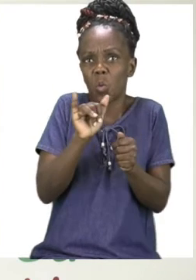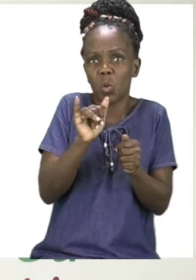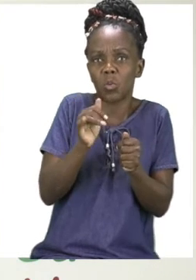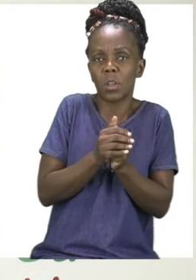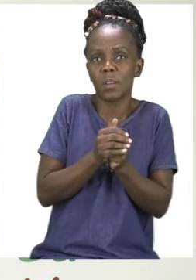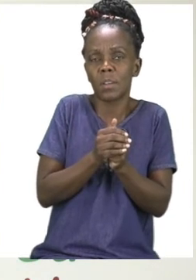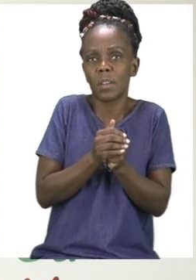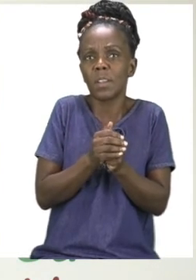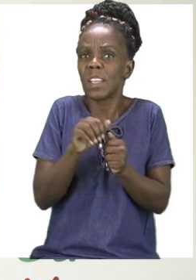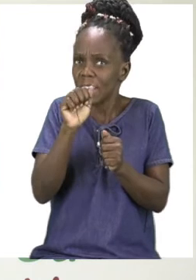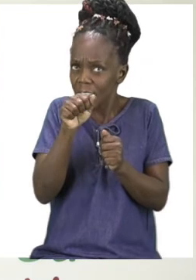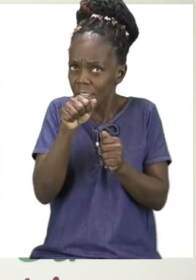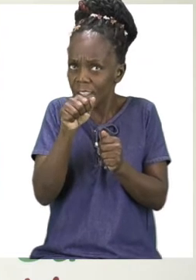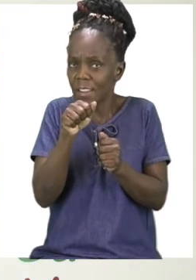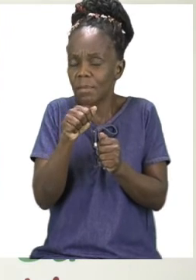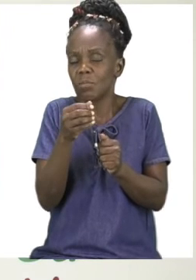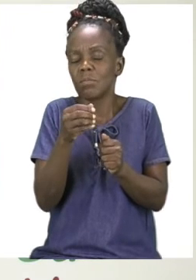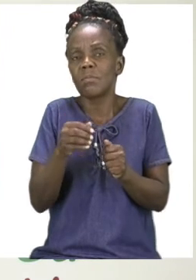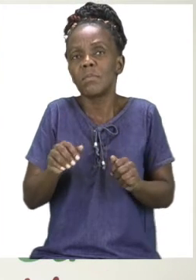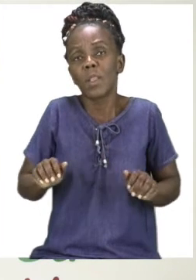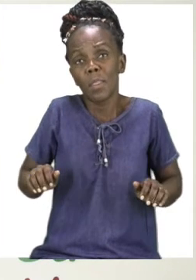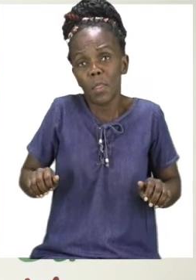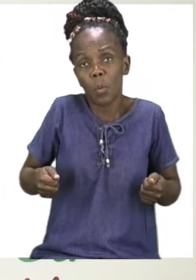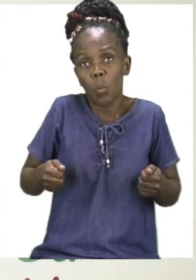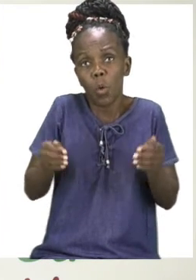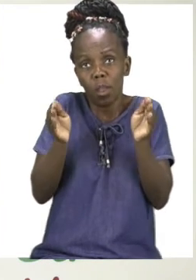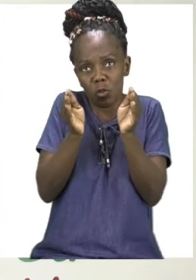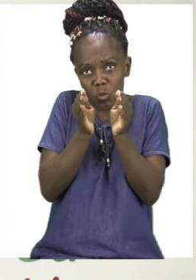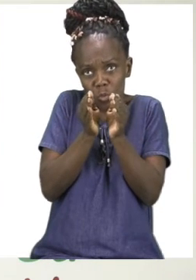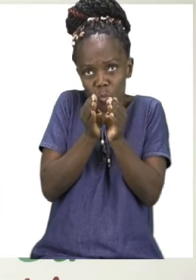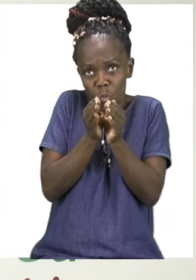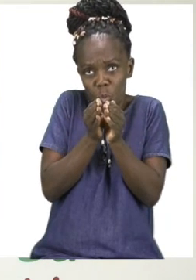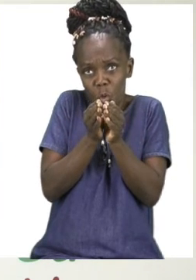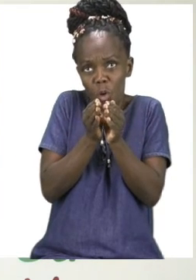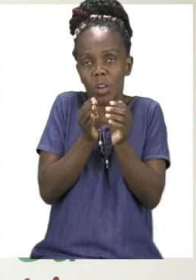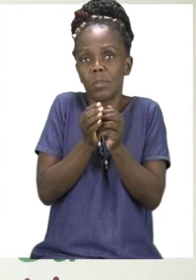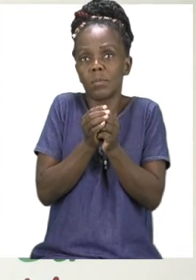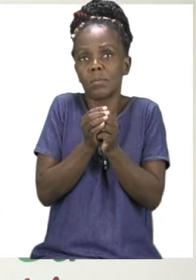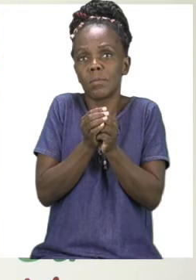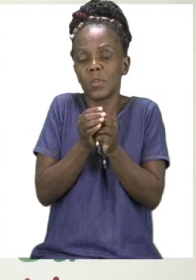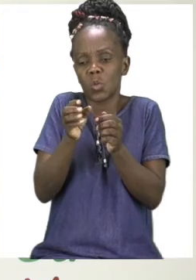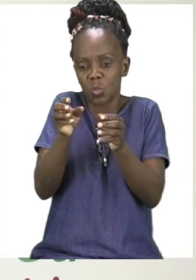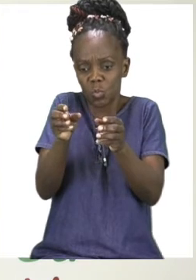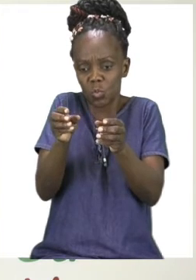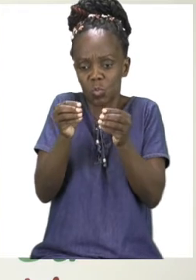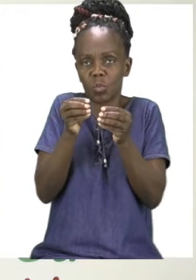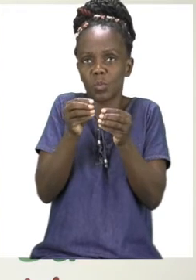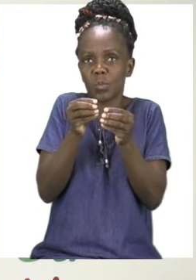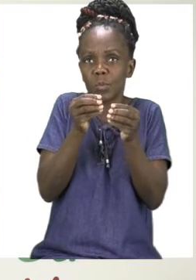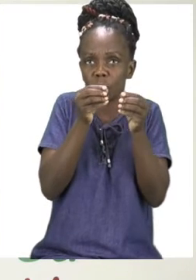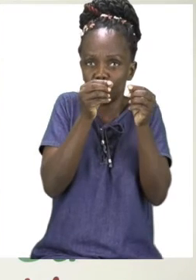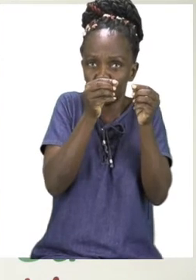Well done! It is the boy. So I am going to take my newspaper cutting of the